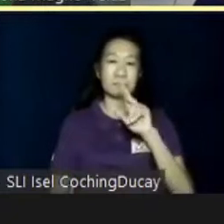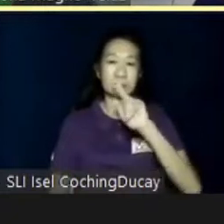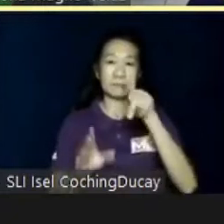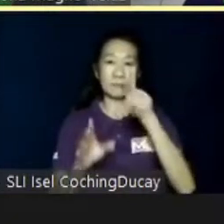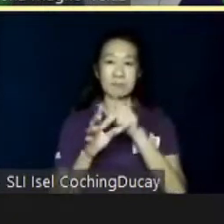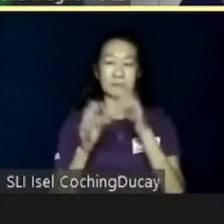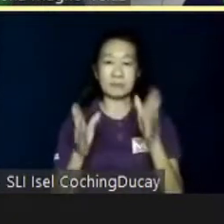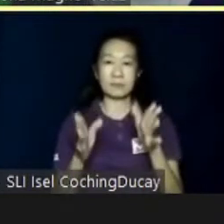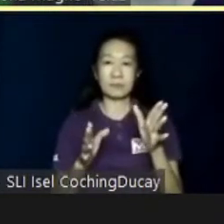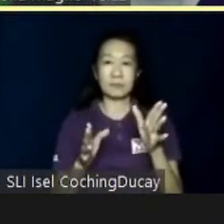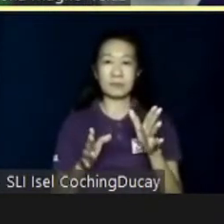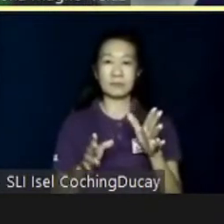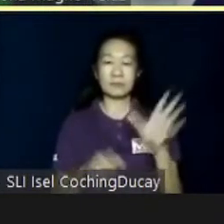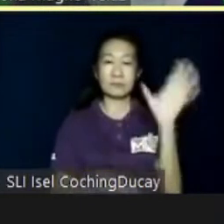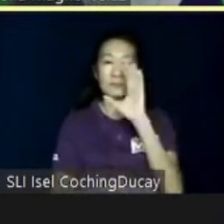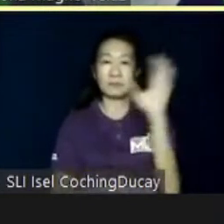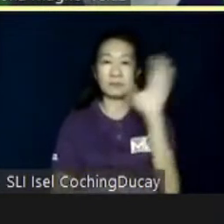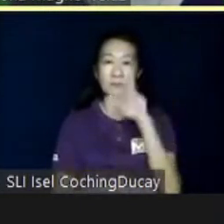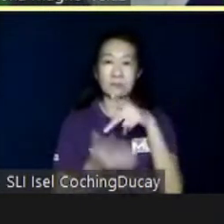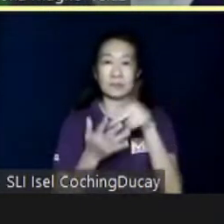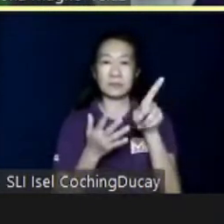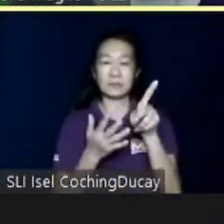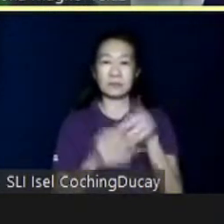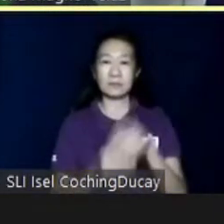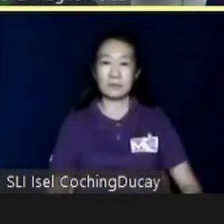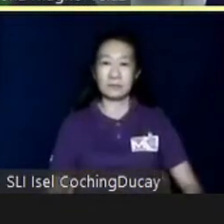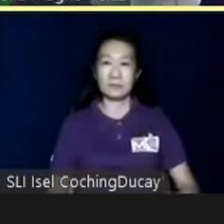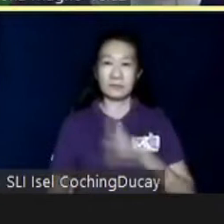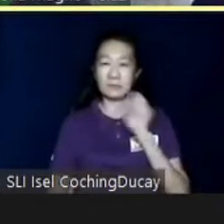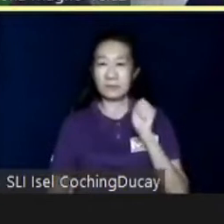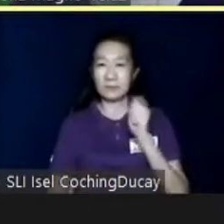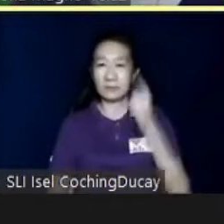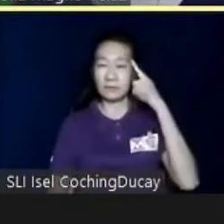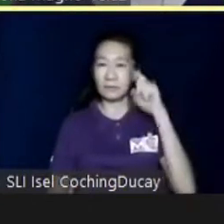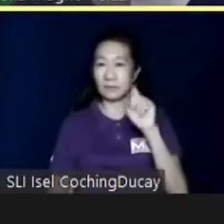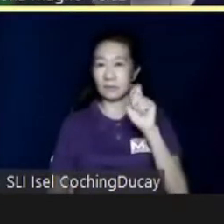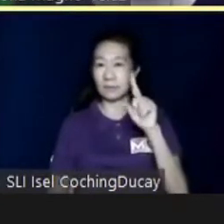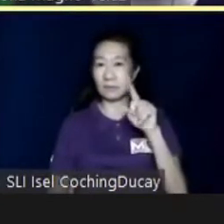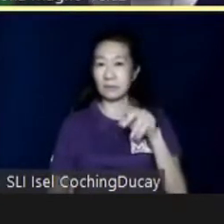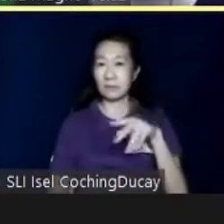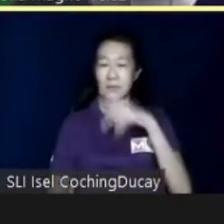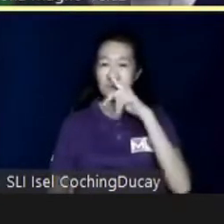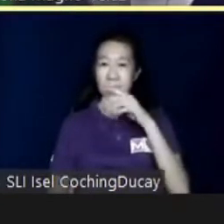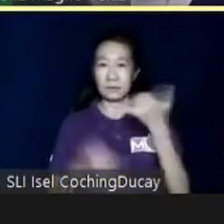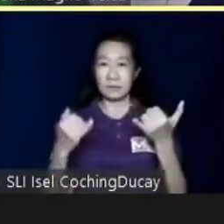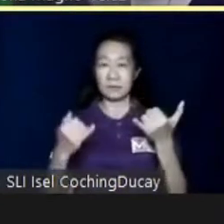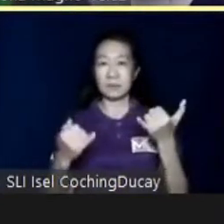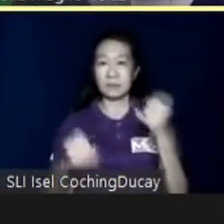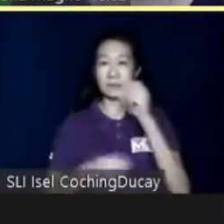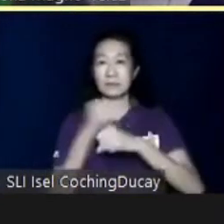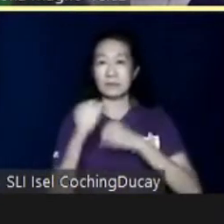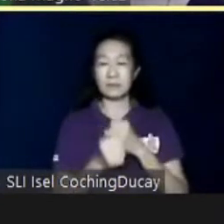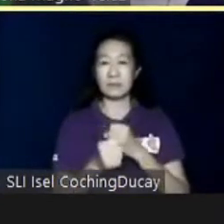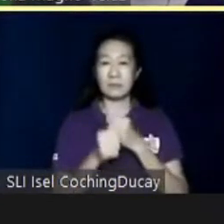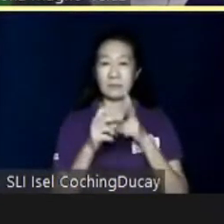as of Christmas, our payroll was for 11 kids. And this year, we are very